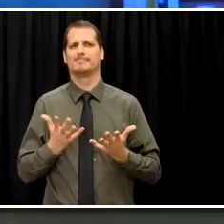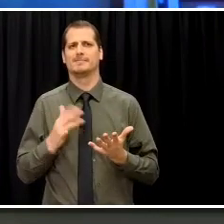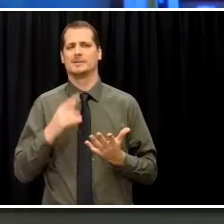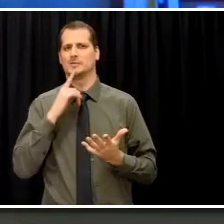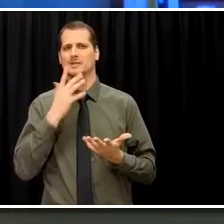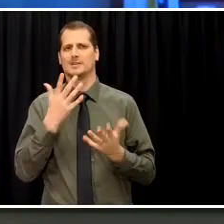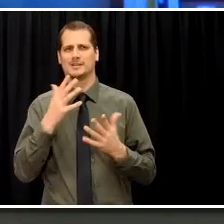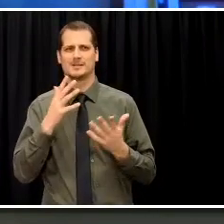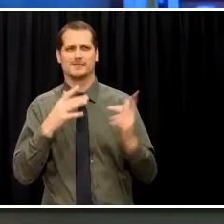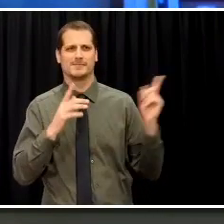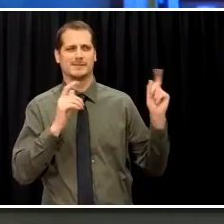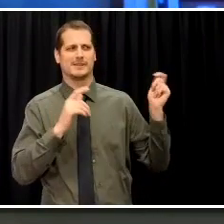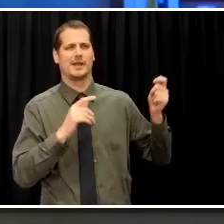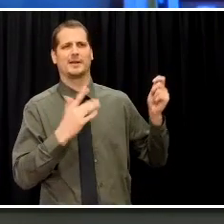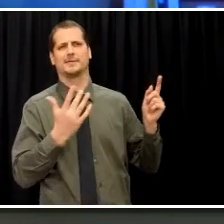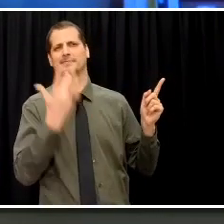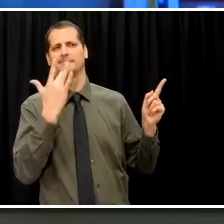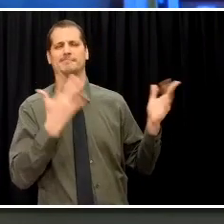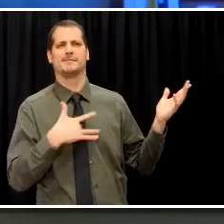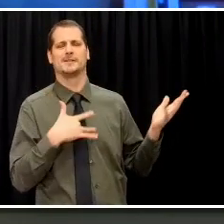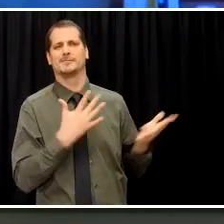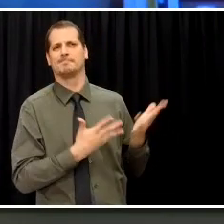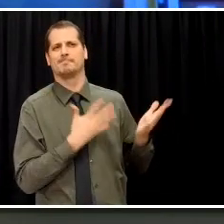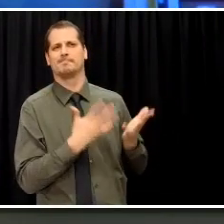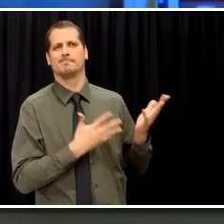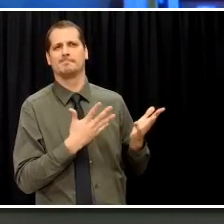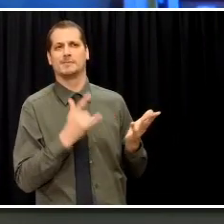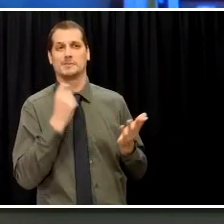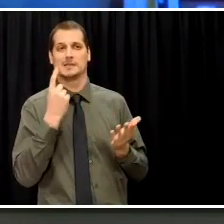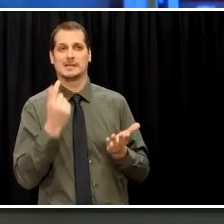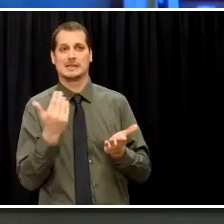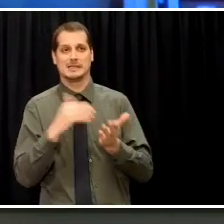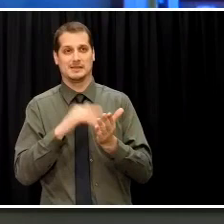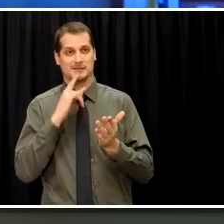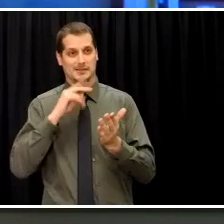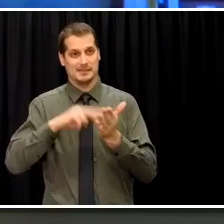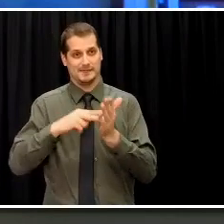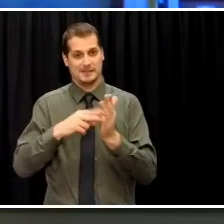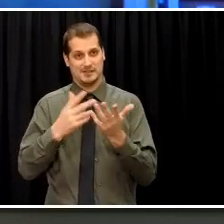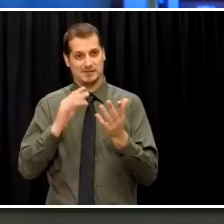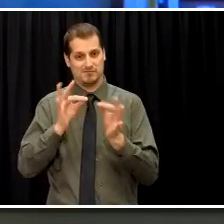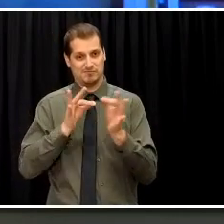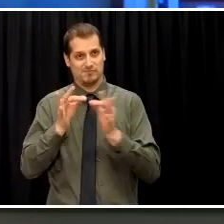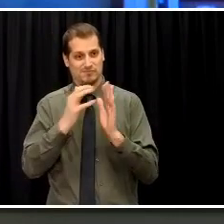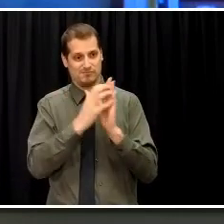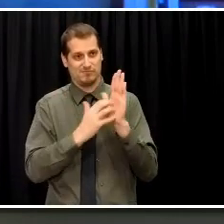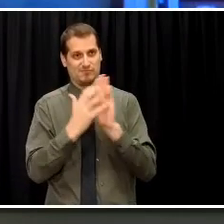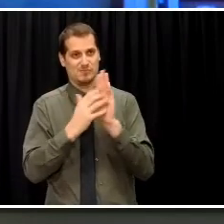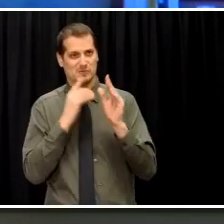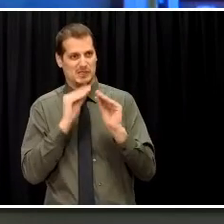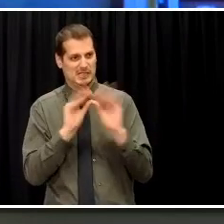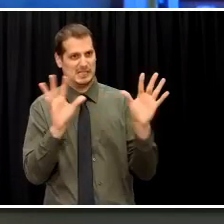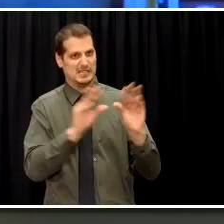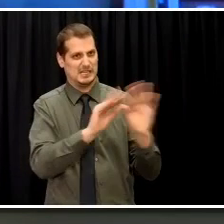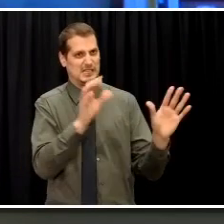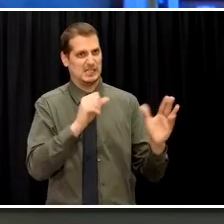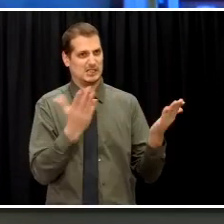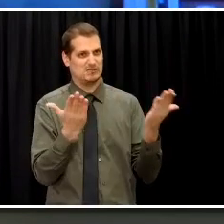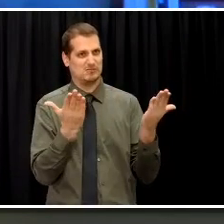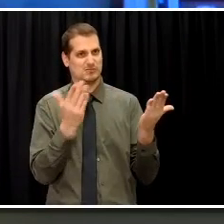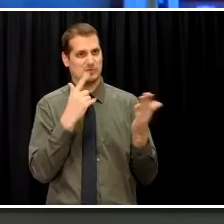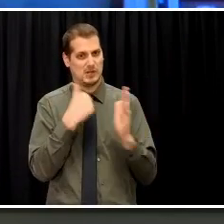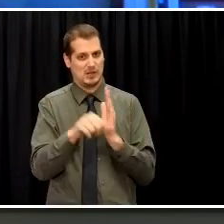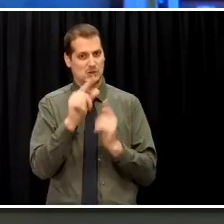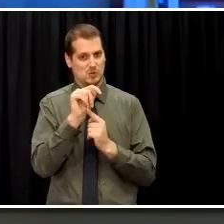with which the definitions are clear as they can be on who constitutes tribes